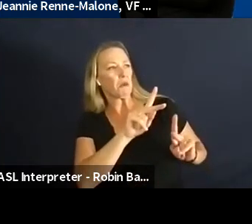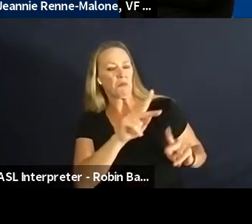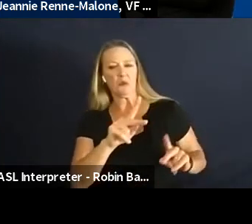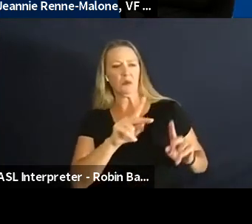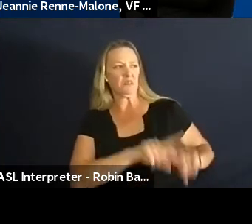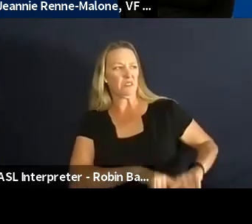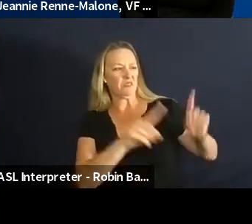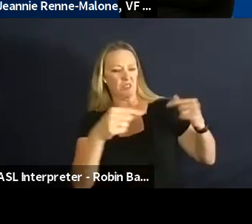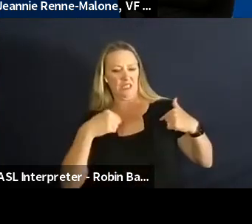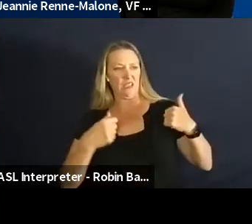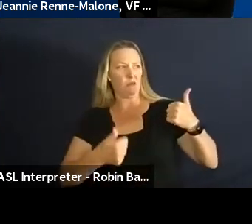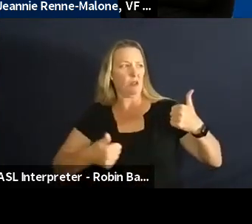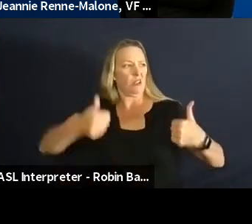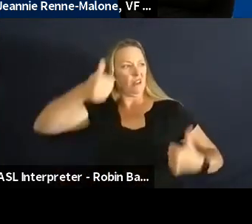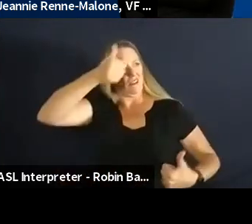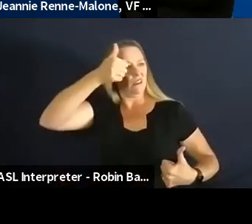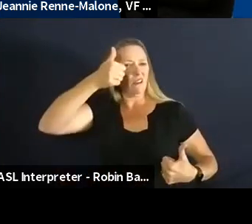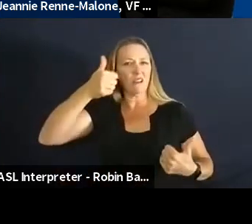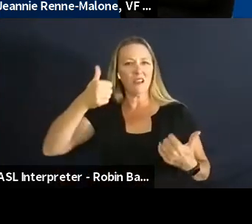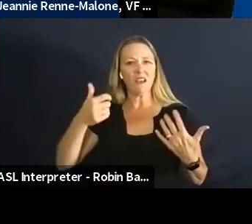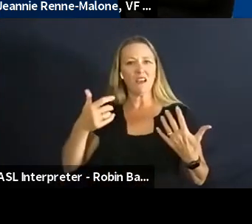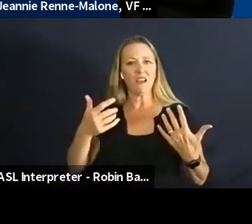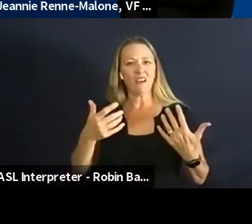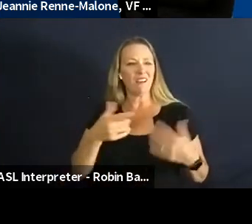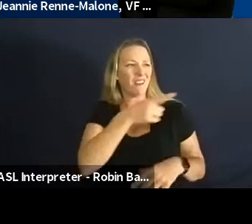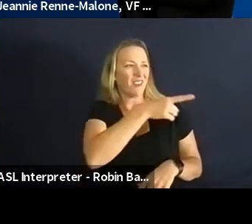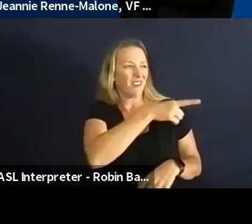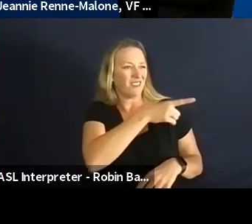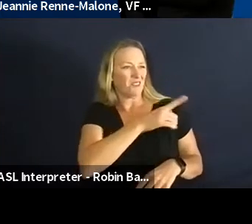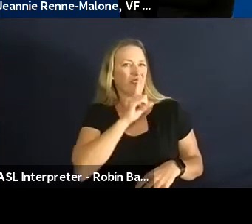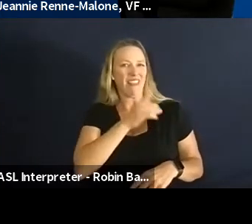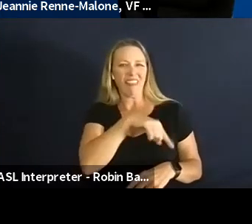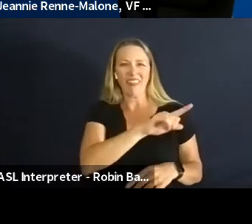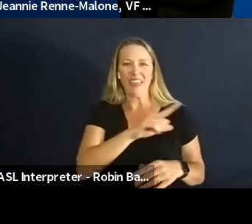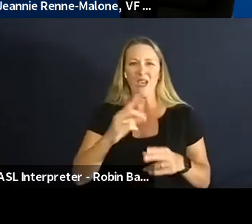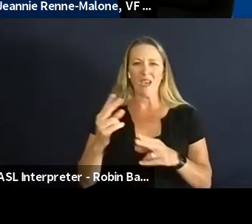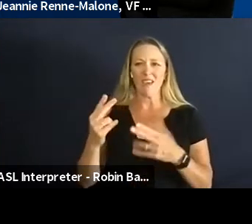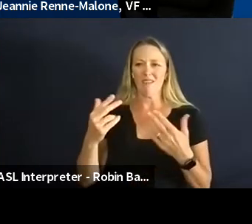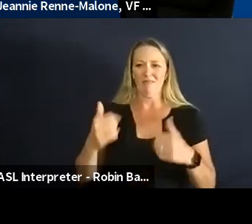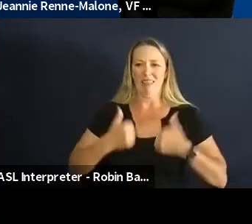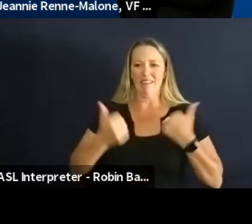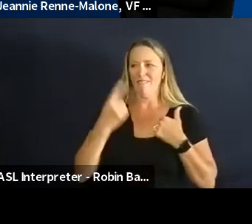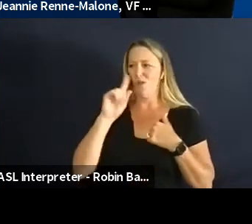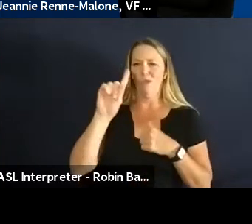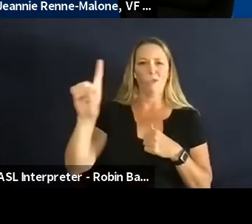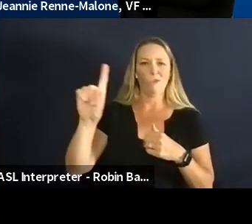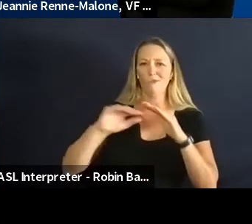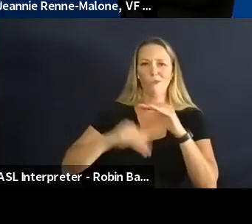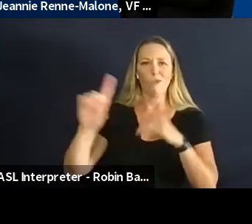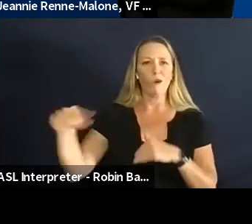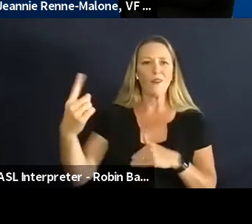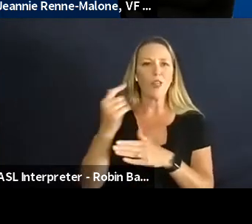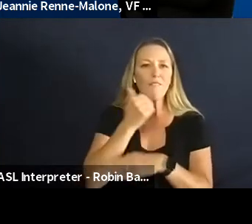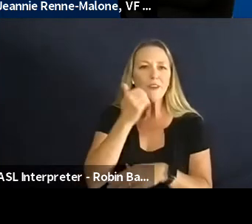in his town and how they lived off of typically less than a dollar a day and so when he would visit some of these rural